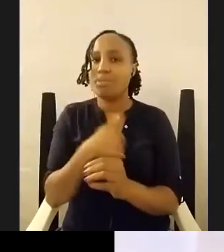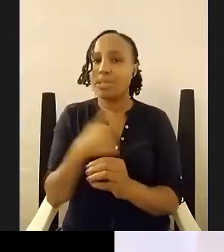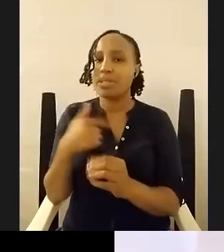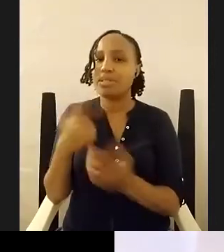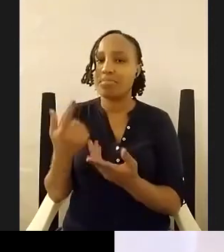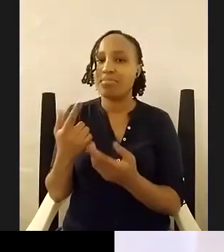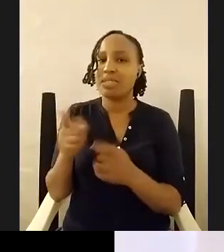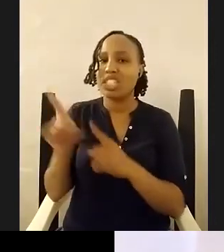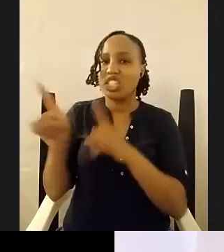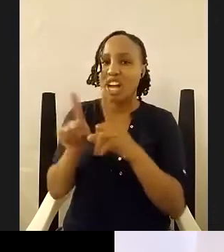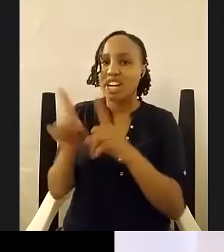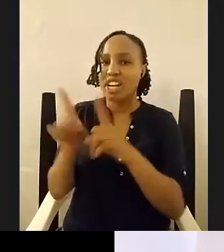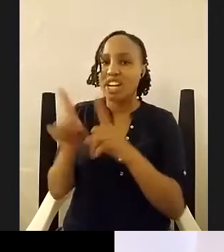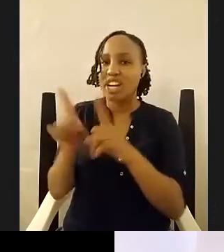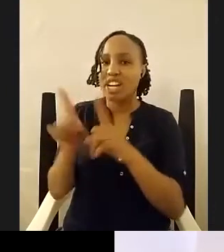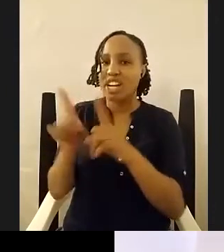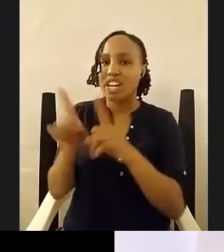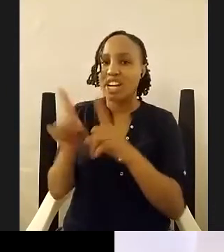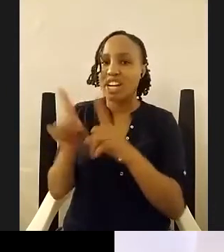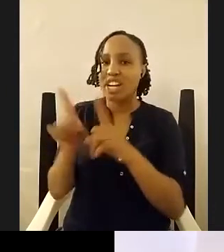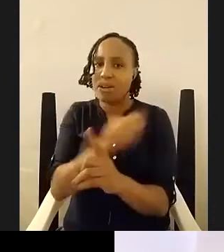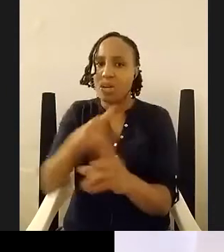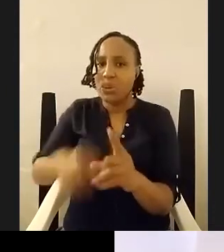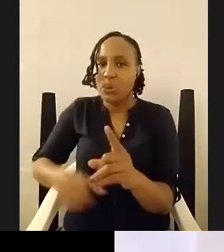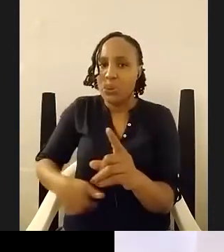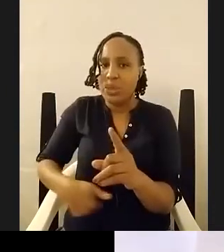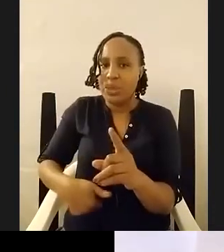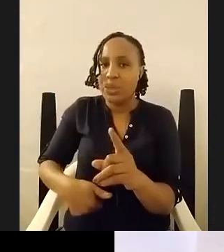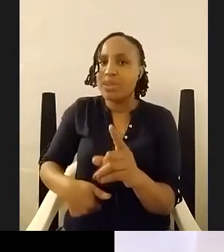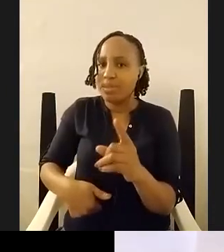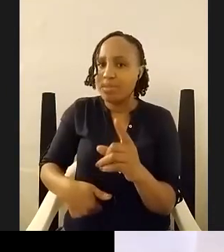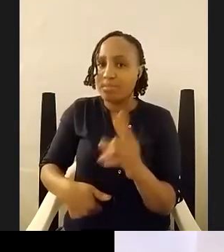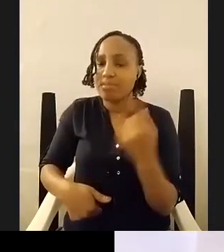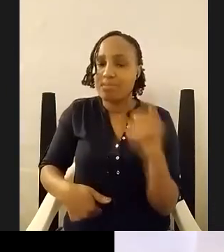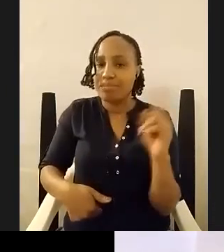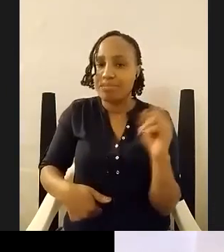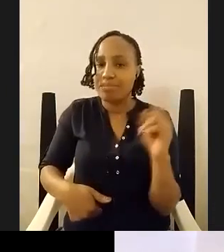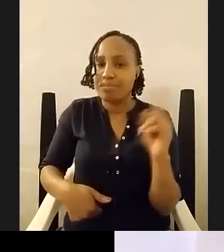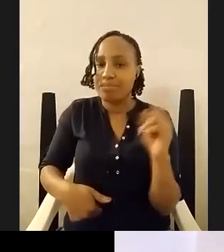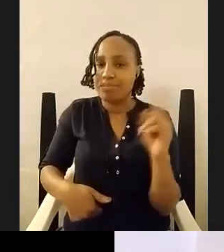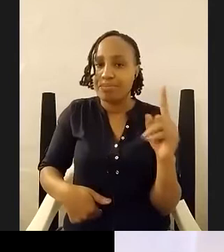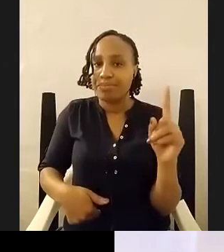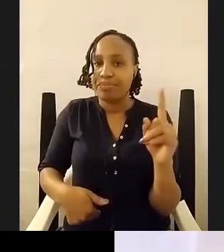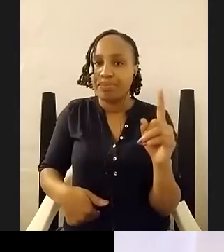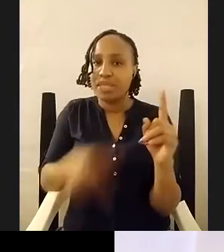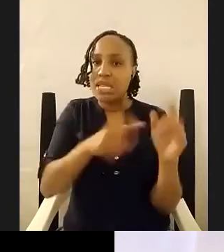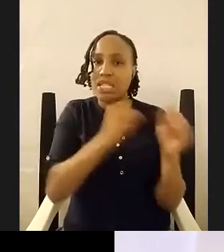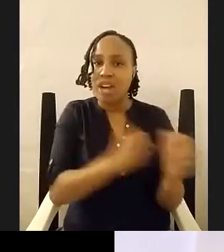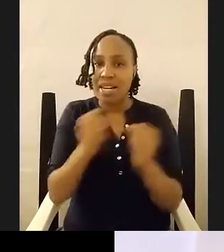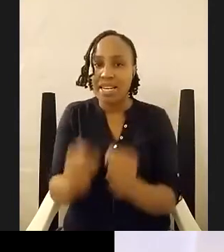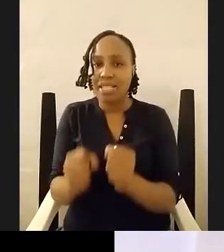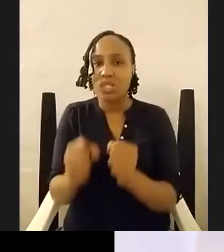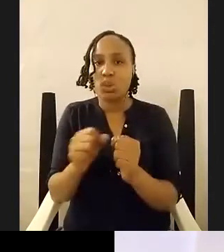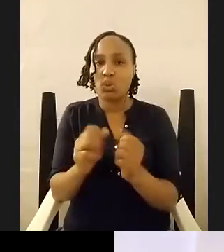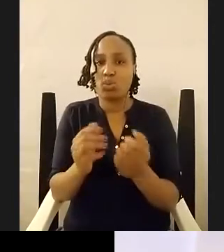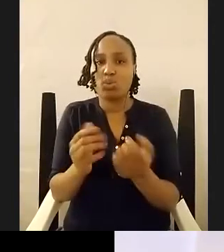know can i call it youth because he's yeah he's he's struggling to reconcile um the the creative